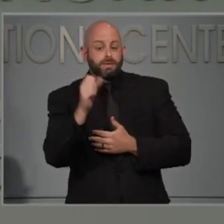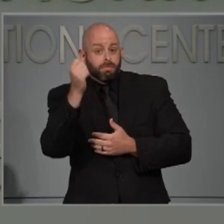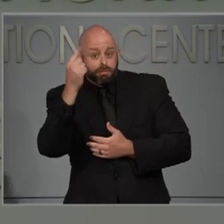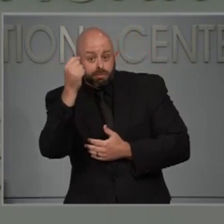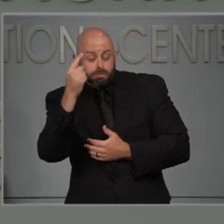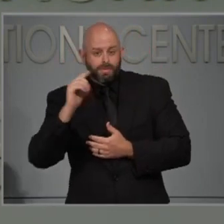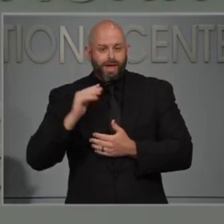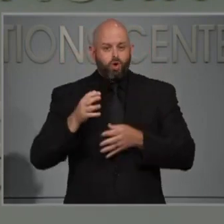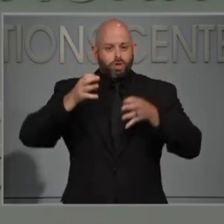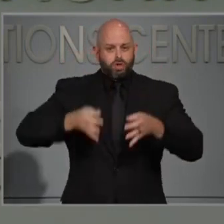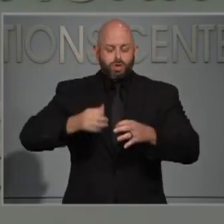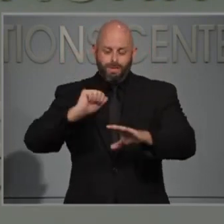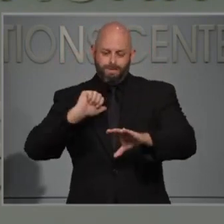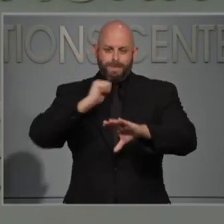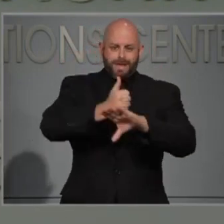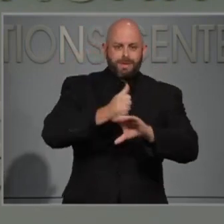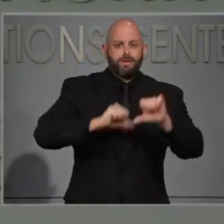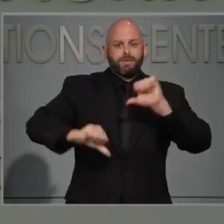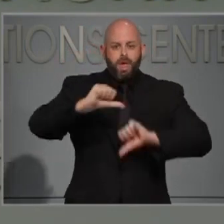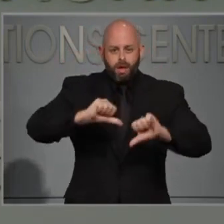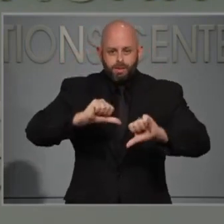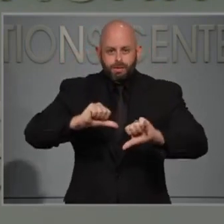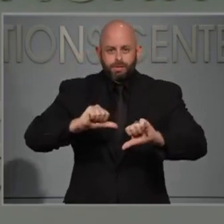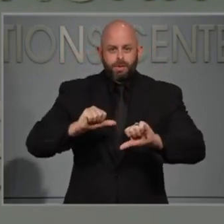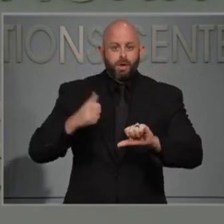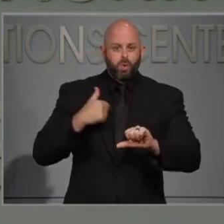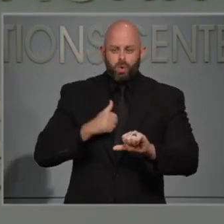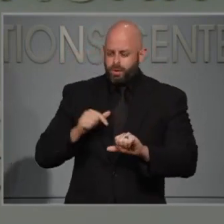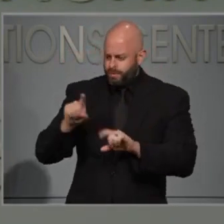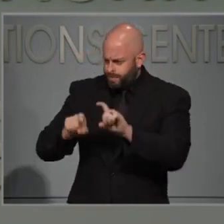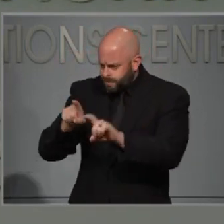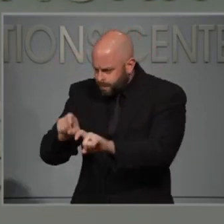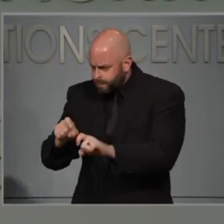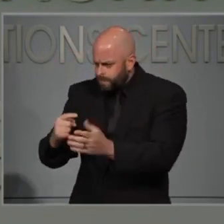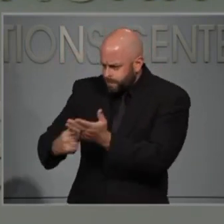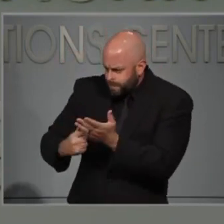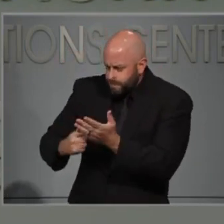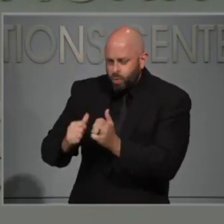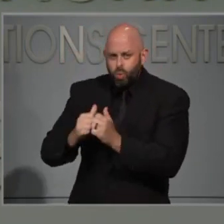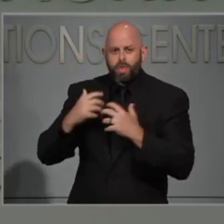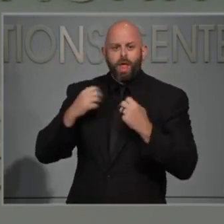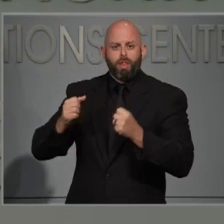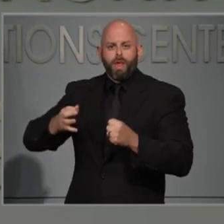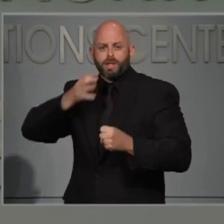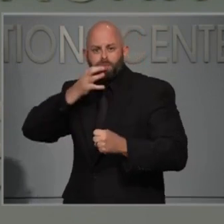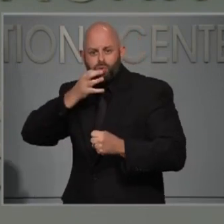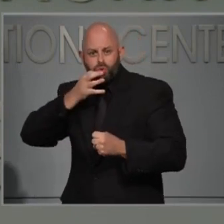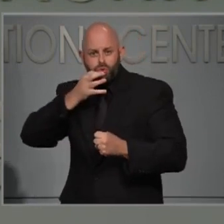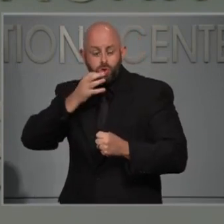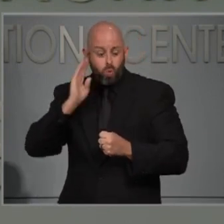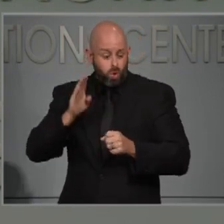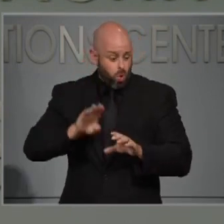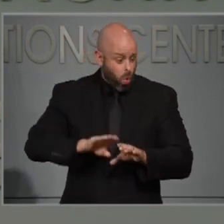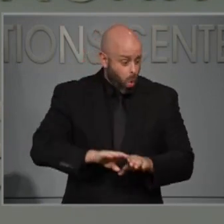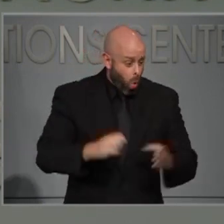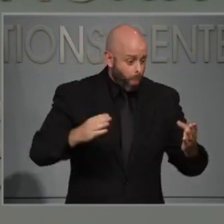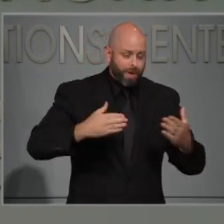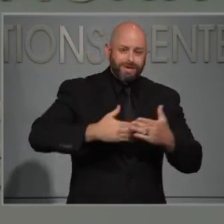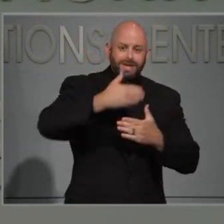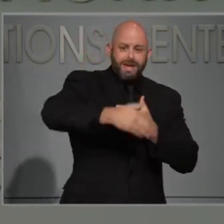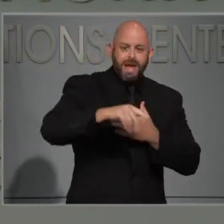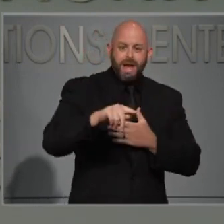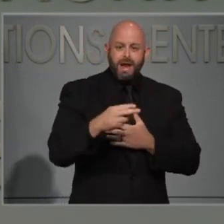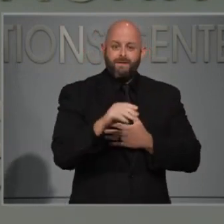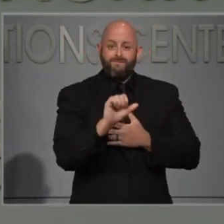based on advice from health experts is to if we're going to go into the next phase that would start